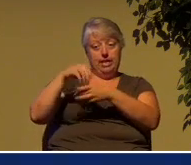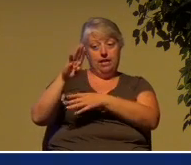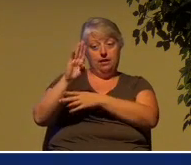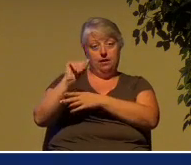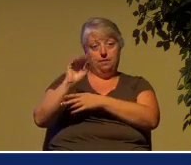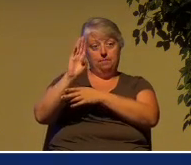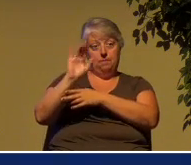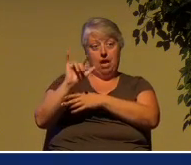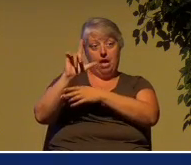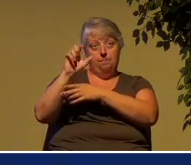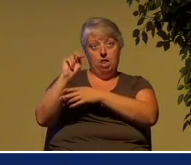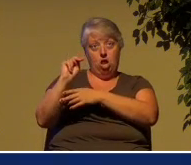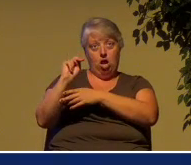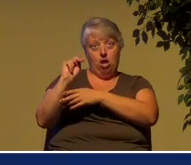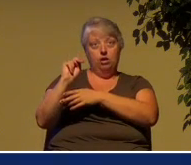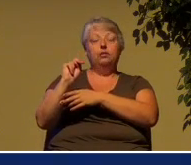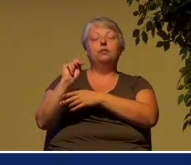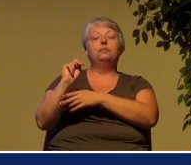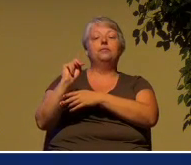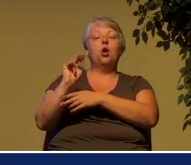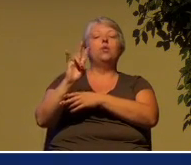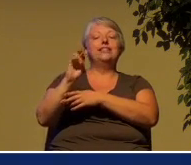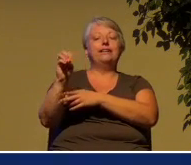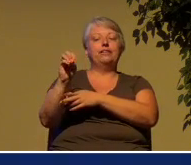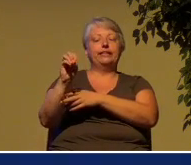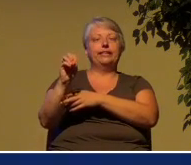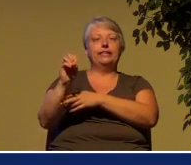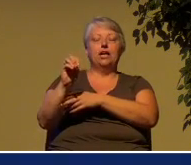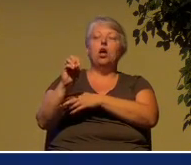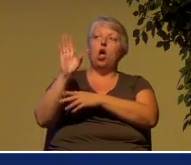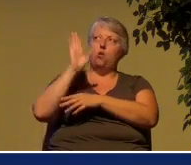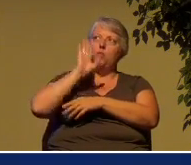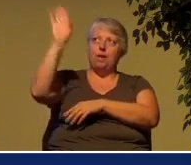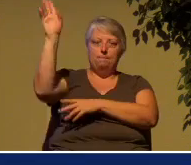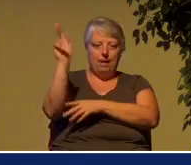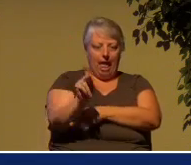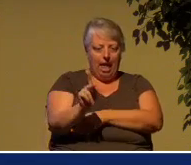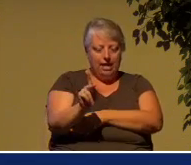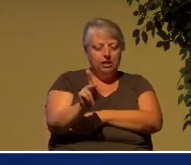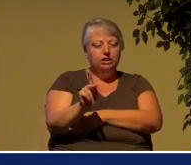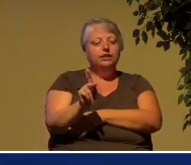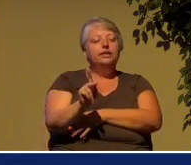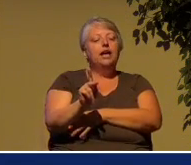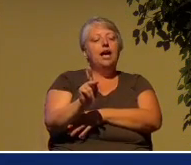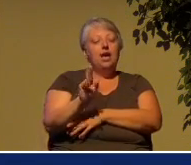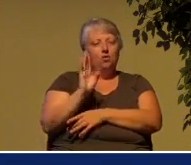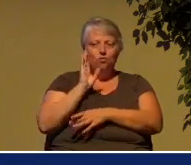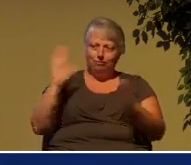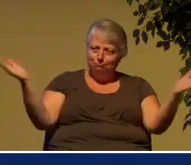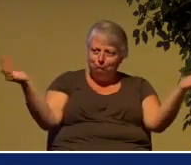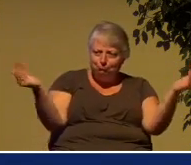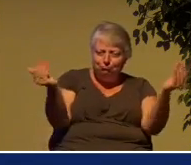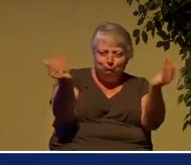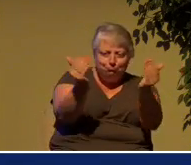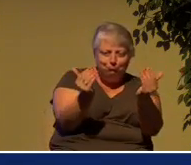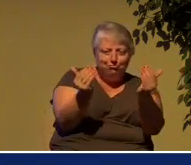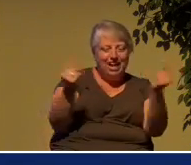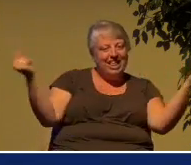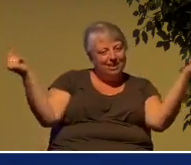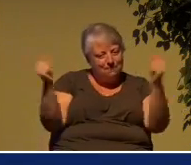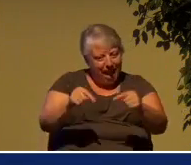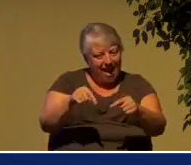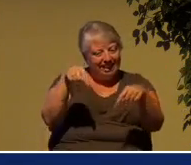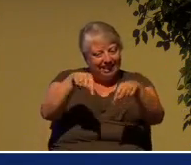and fulfill my gracious promise to bring you back to this place. I'll bring you back.